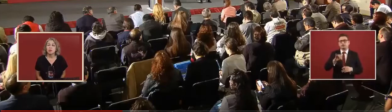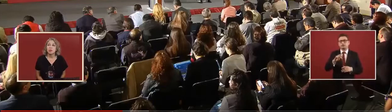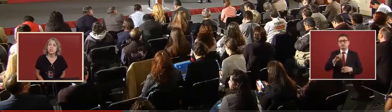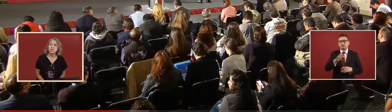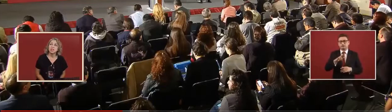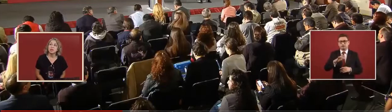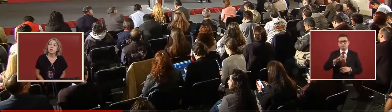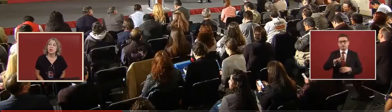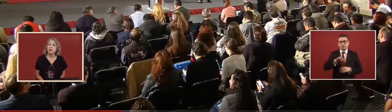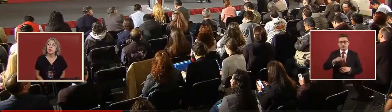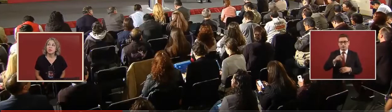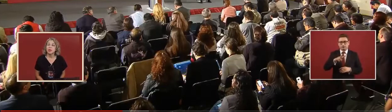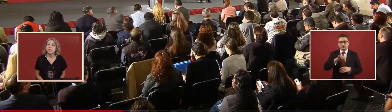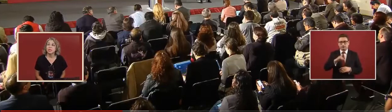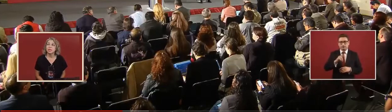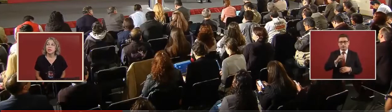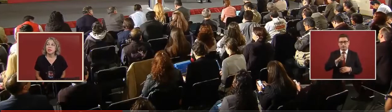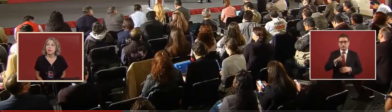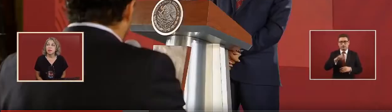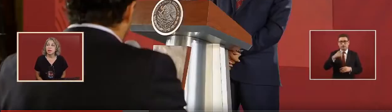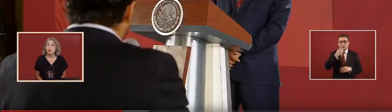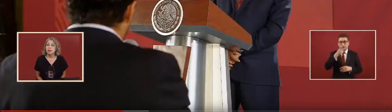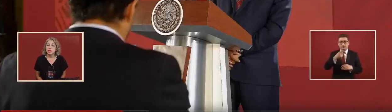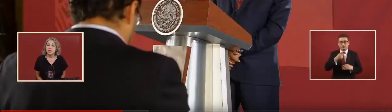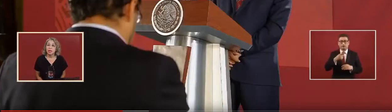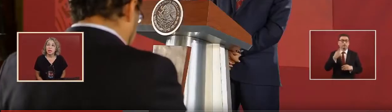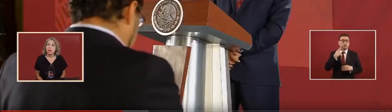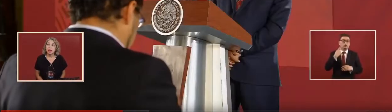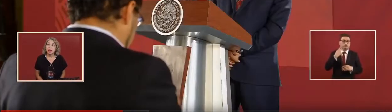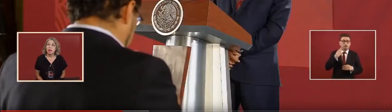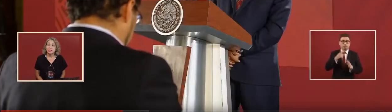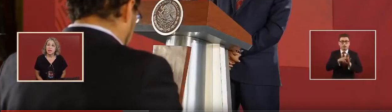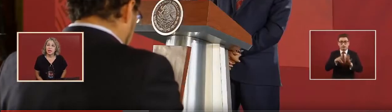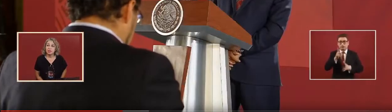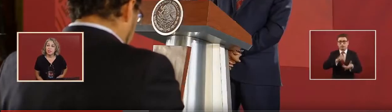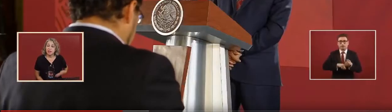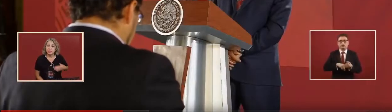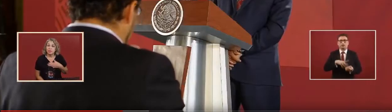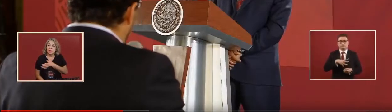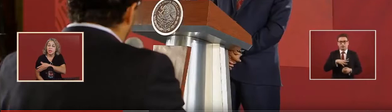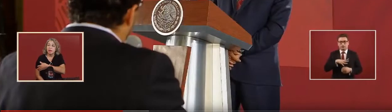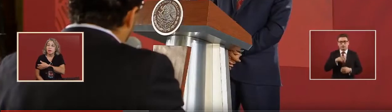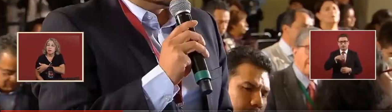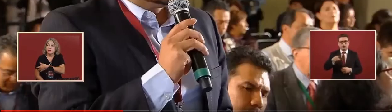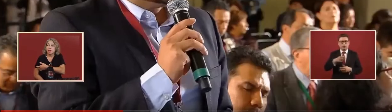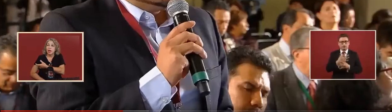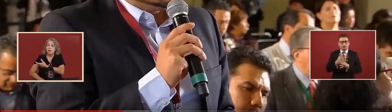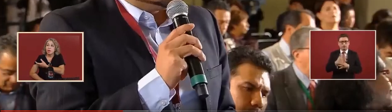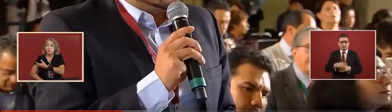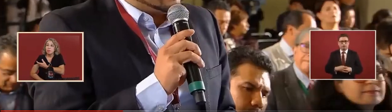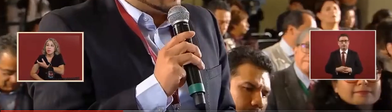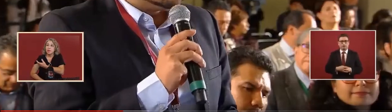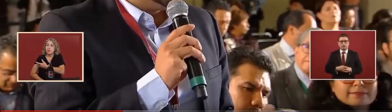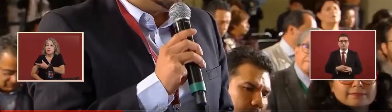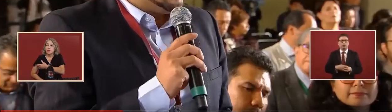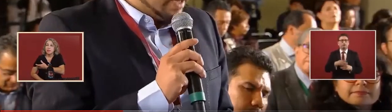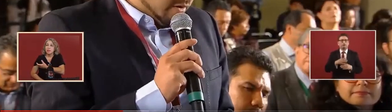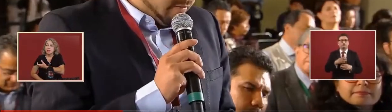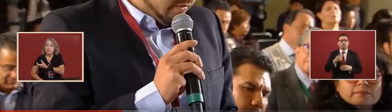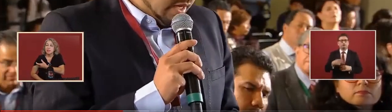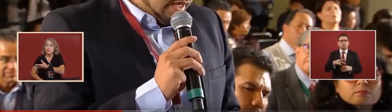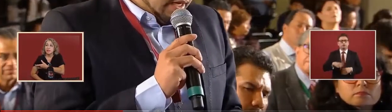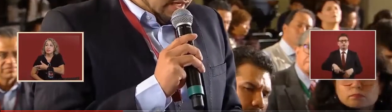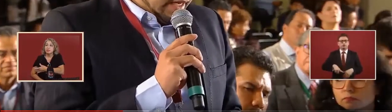Serrano said. How important is it for your government